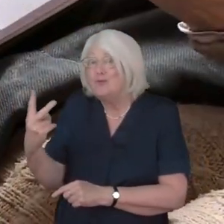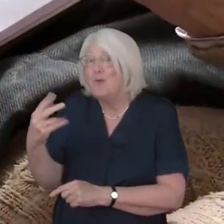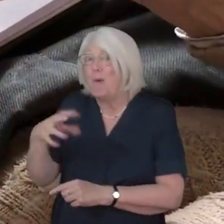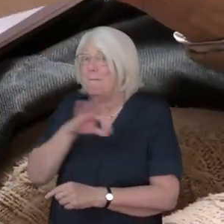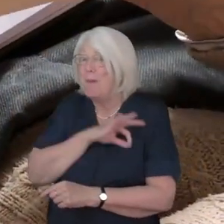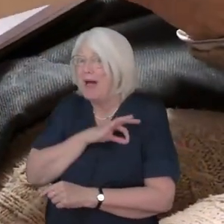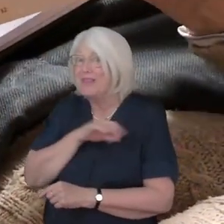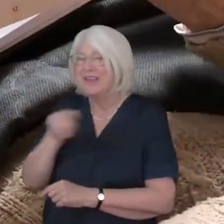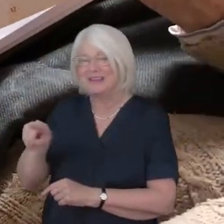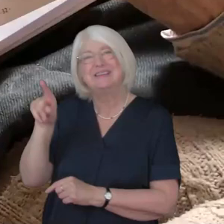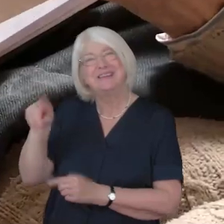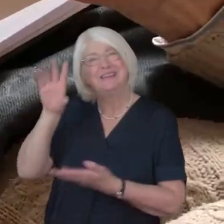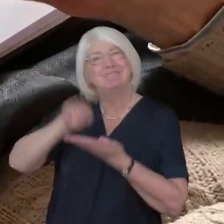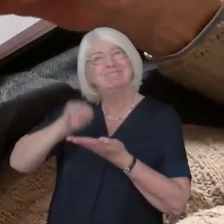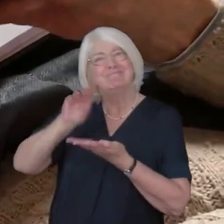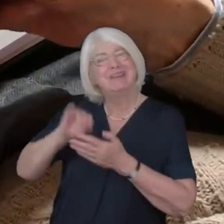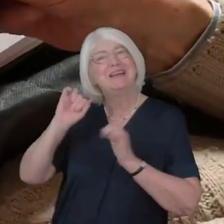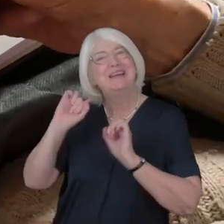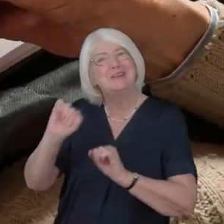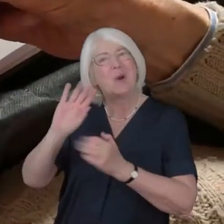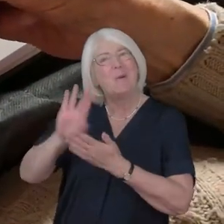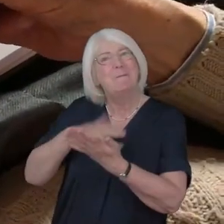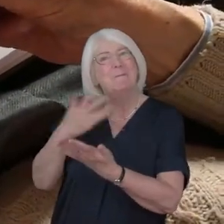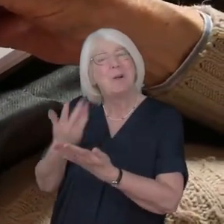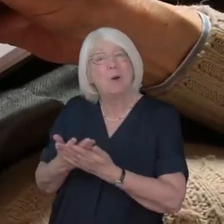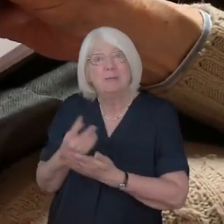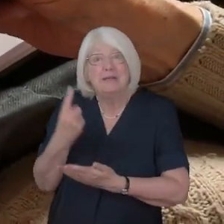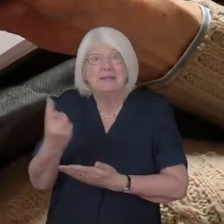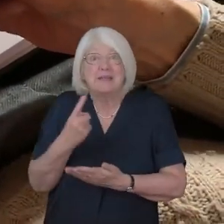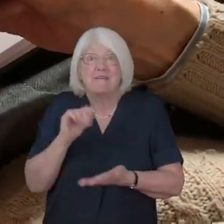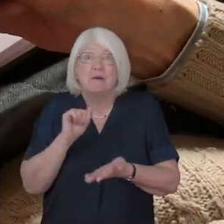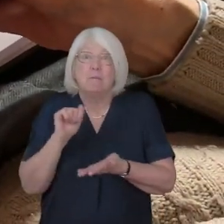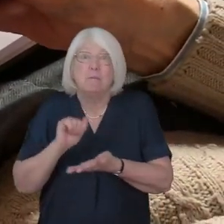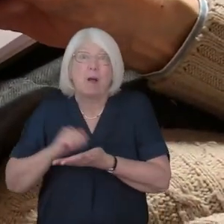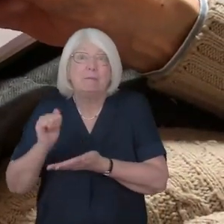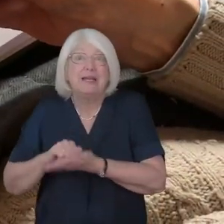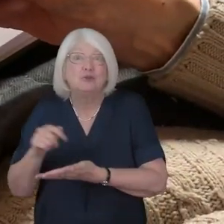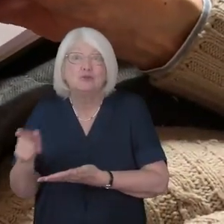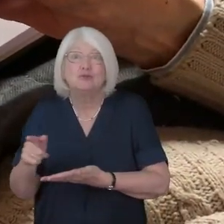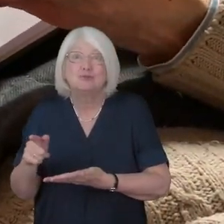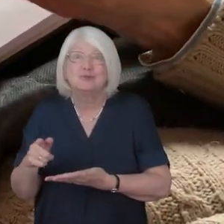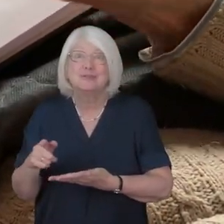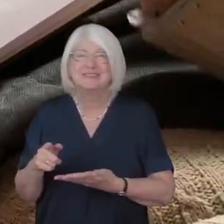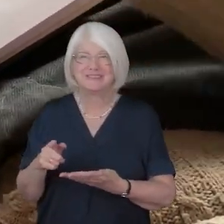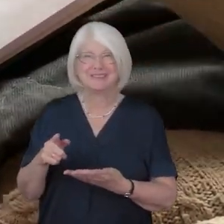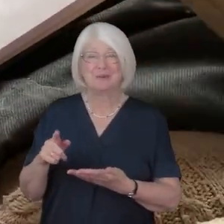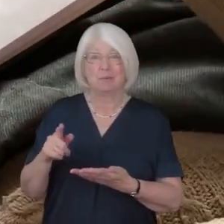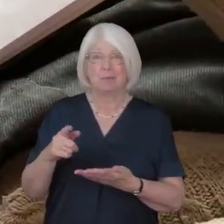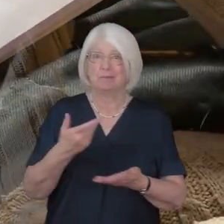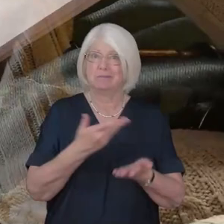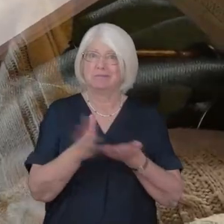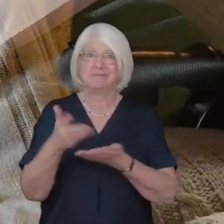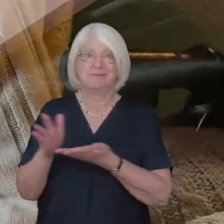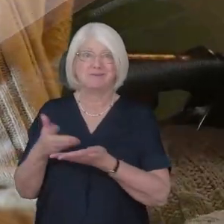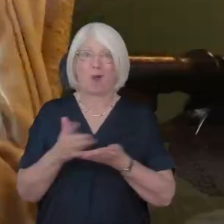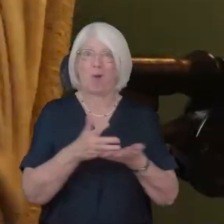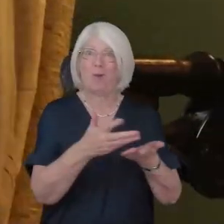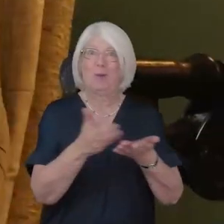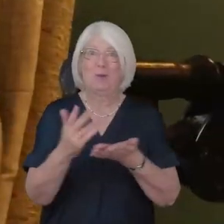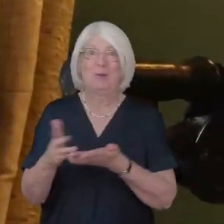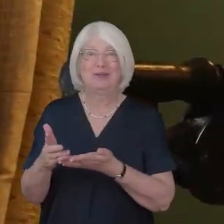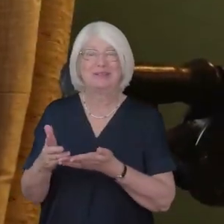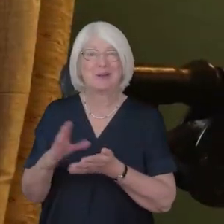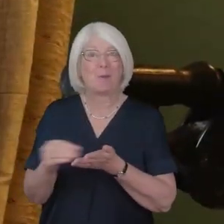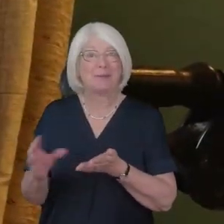own poems which he had self-published in an anthology Copies were sold in aid of ministry among older people